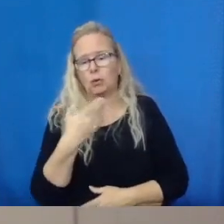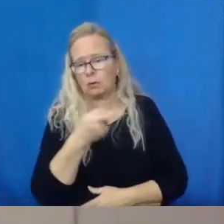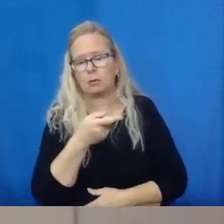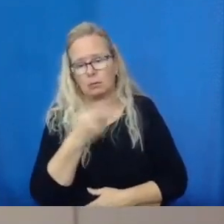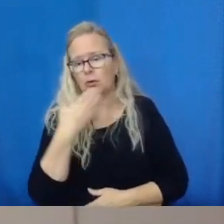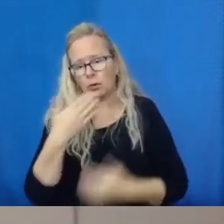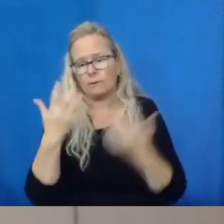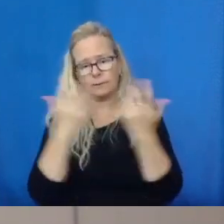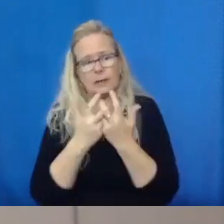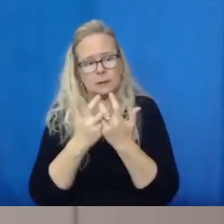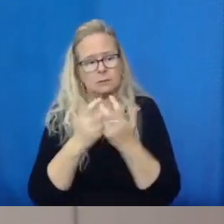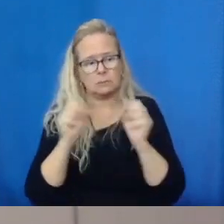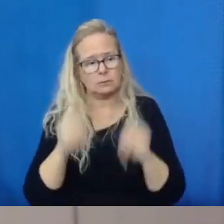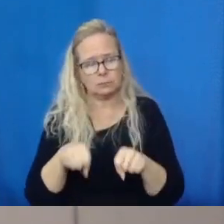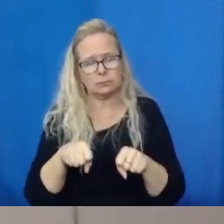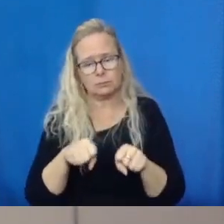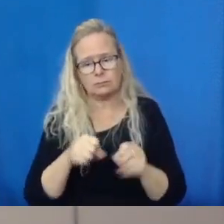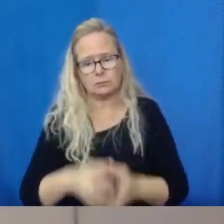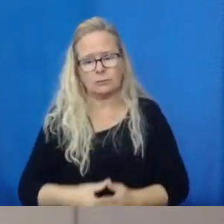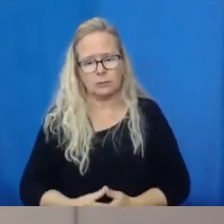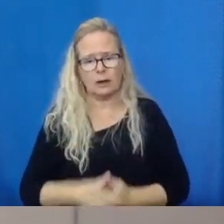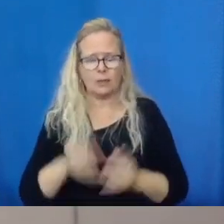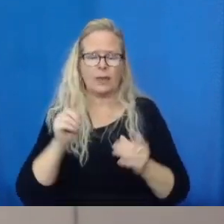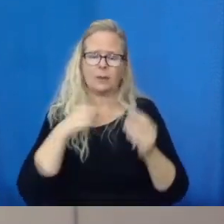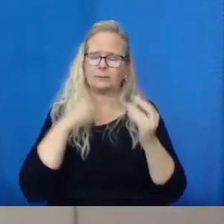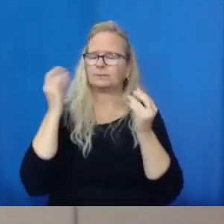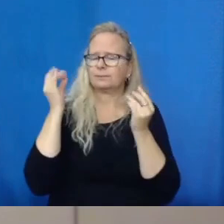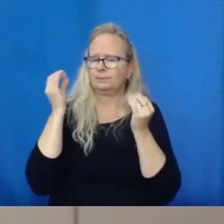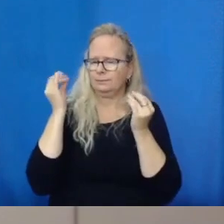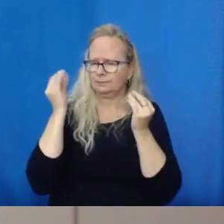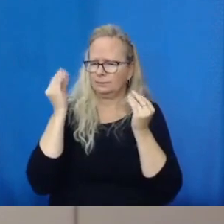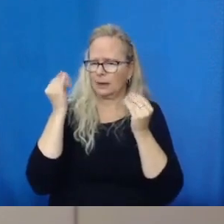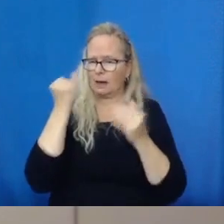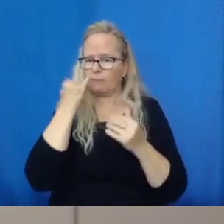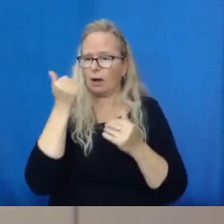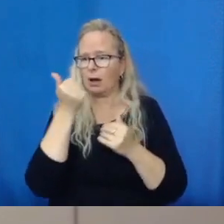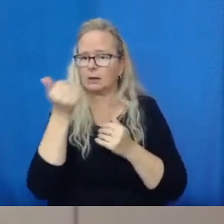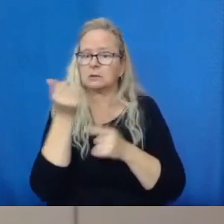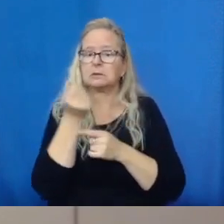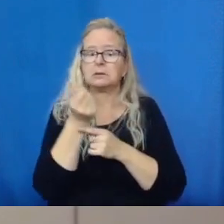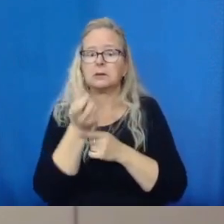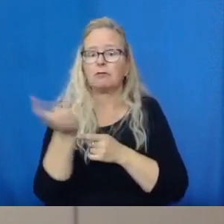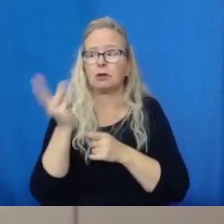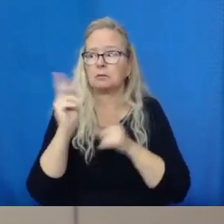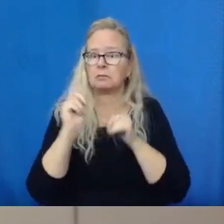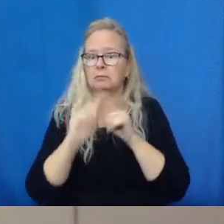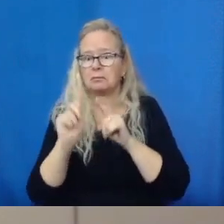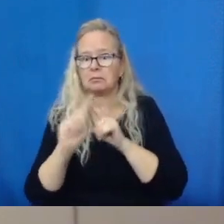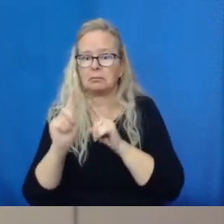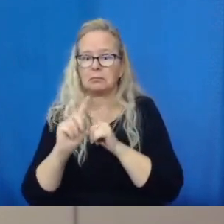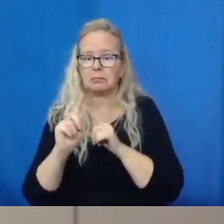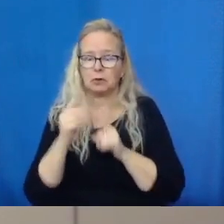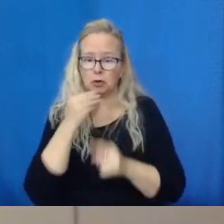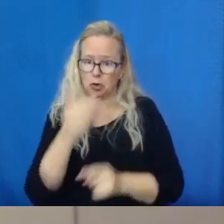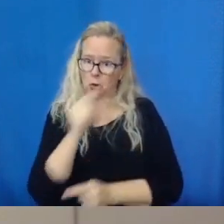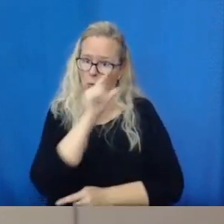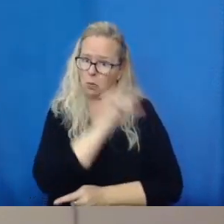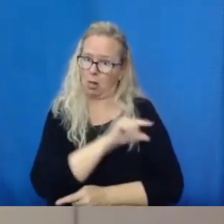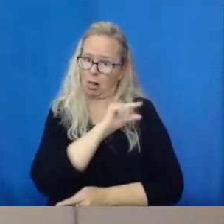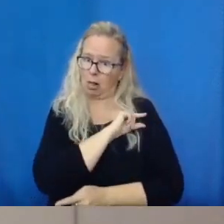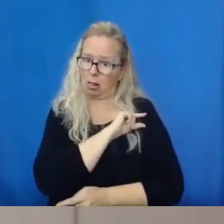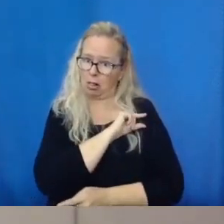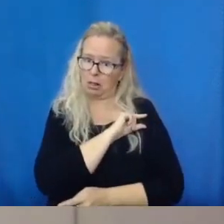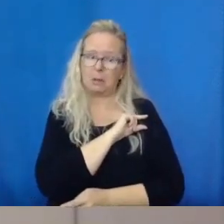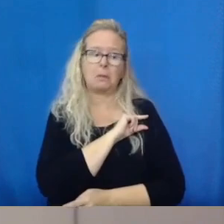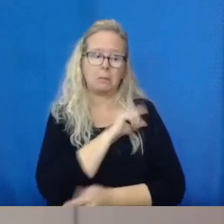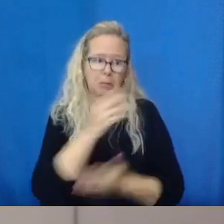Next, I'm going to just quickly show you guys that Kevin mentioned it previously, a KN95 style. So this is